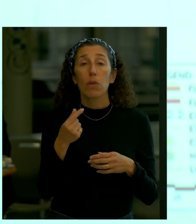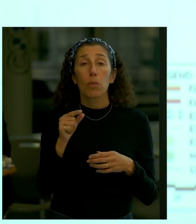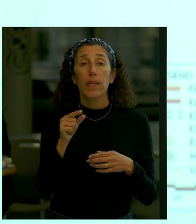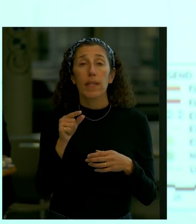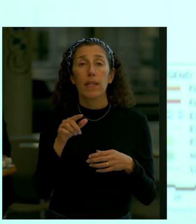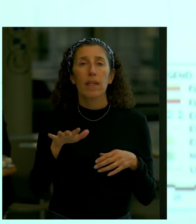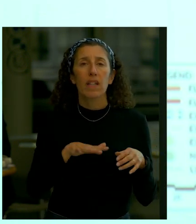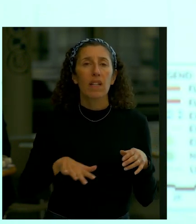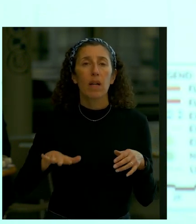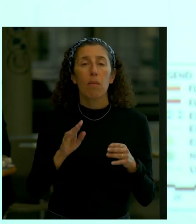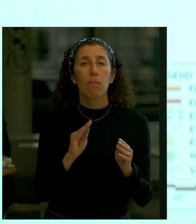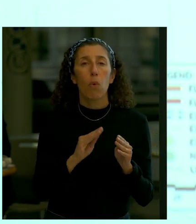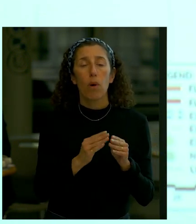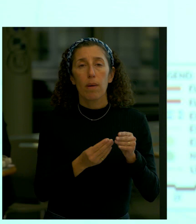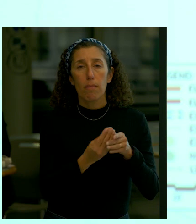plantings